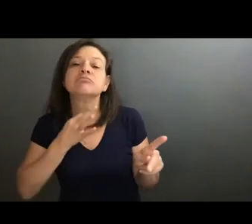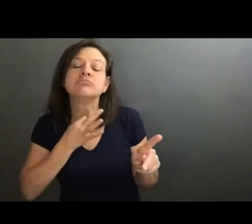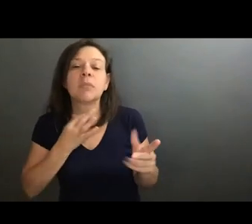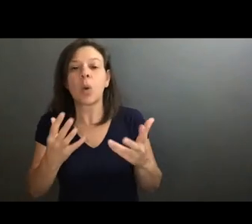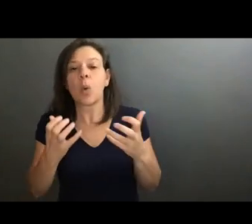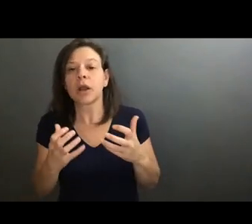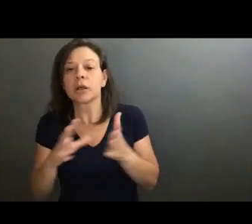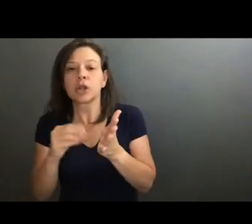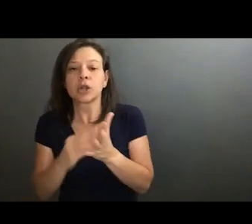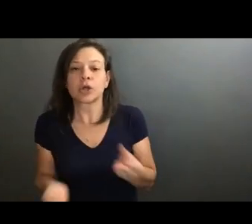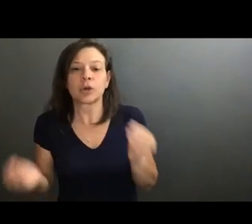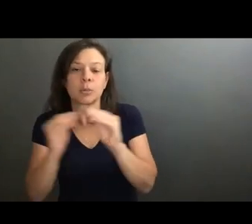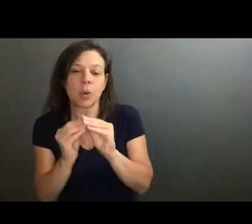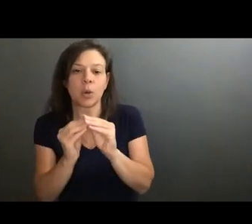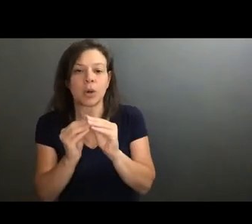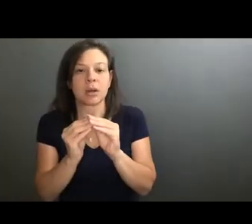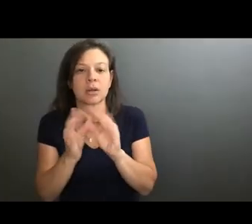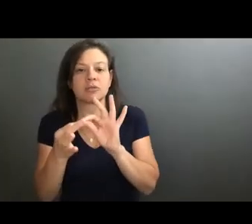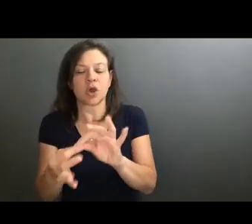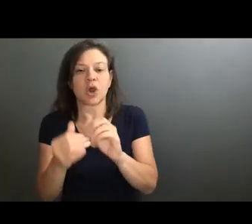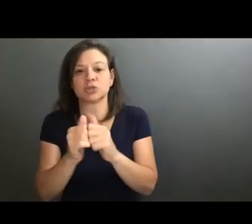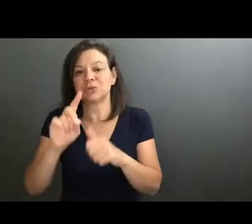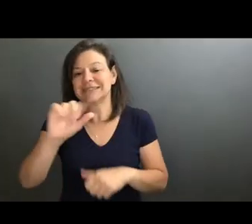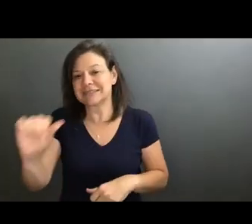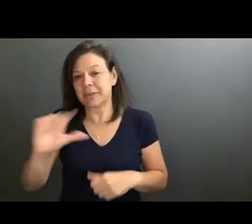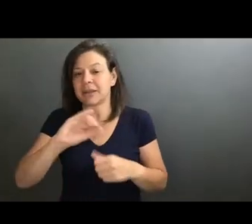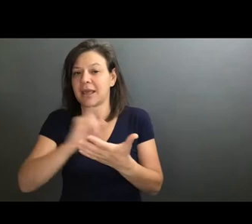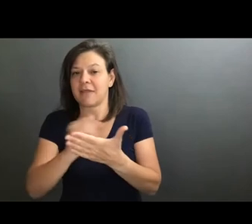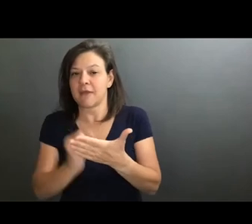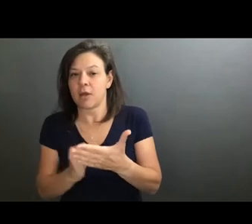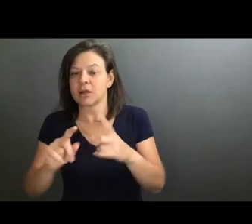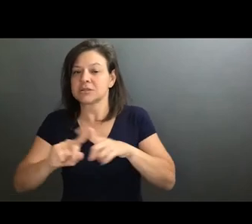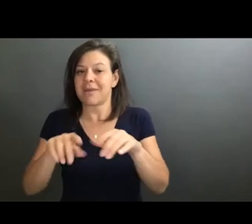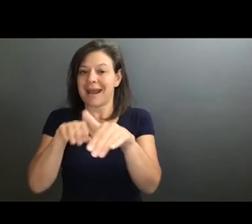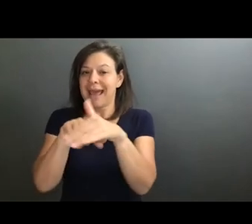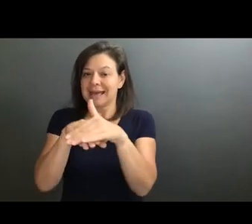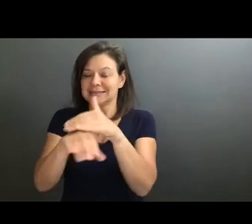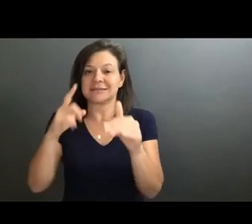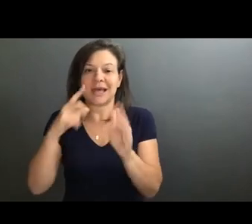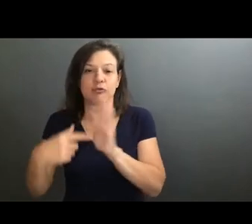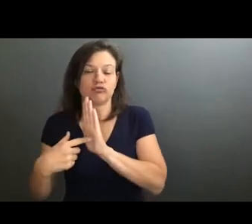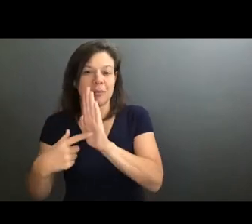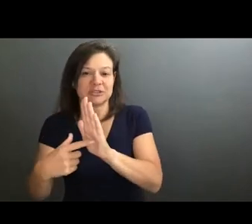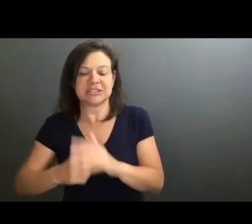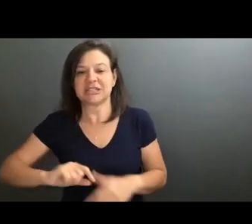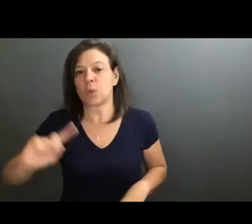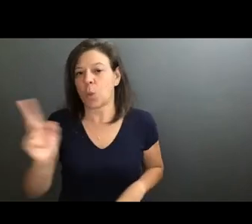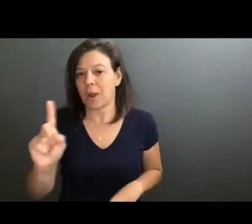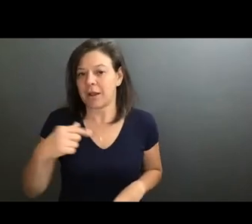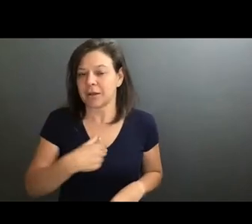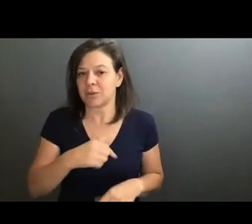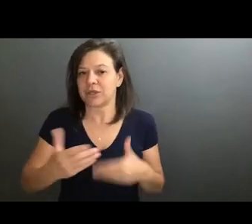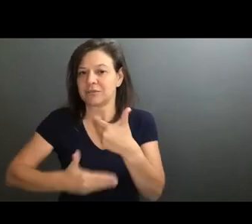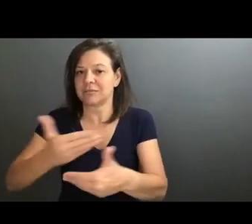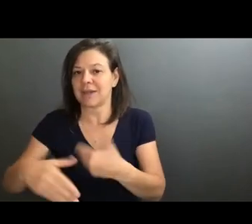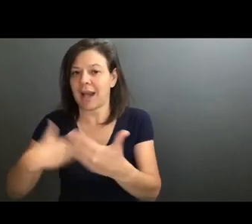taking this further, not only in regard to disabilities in the arts, but just access and representation. Where can we go from here?